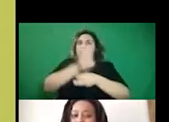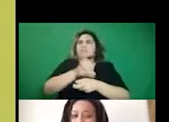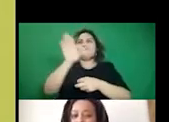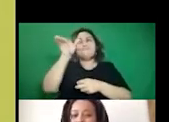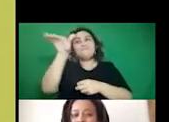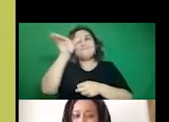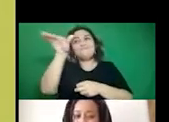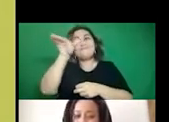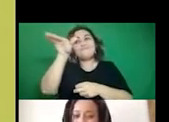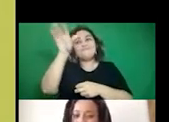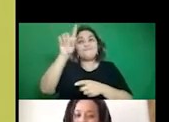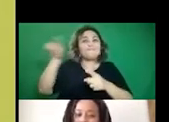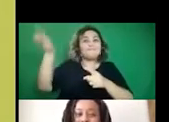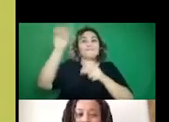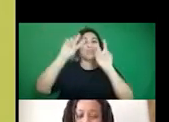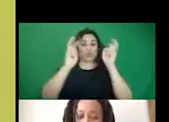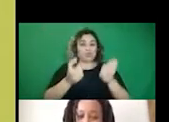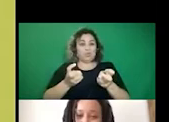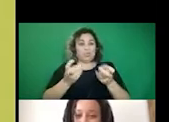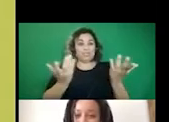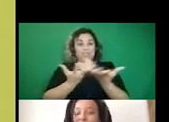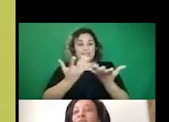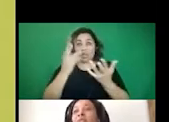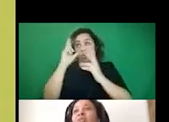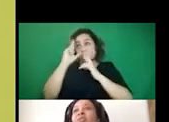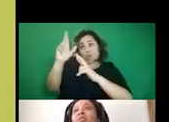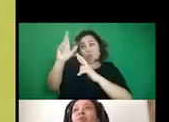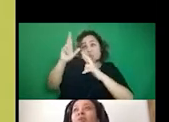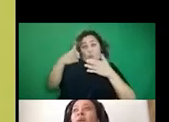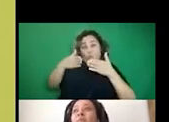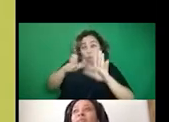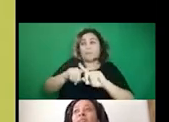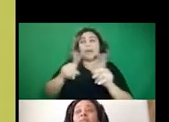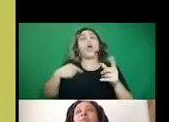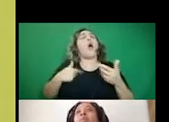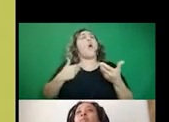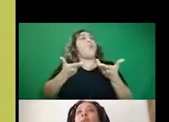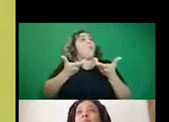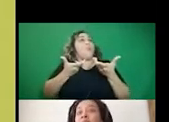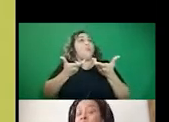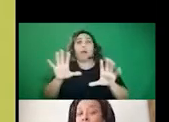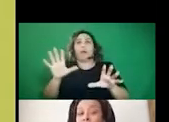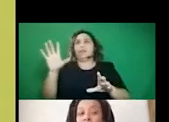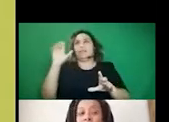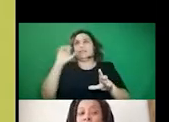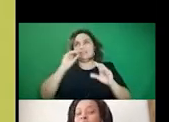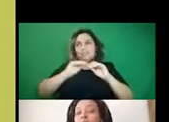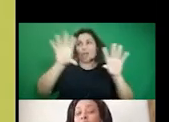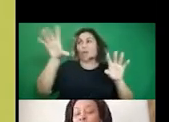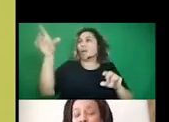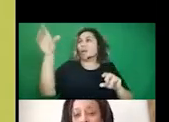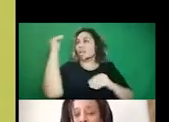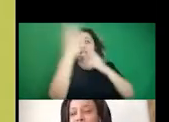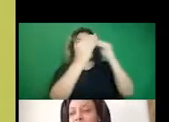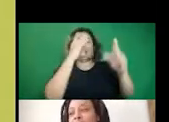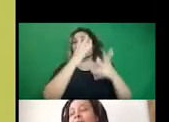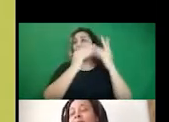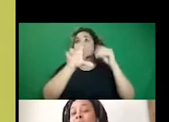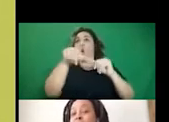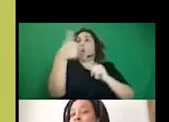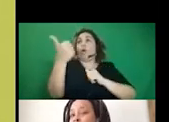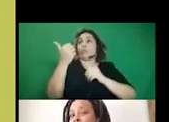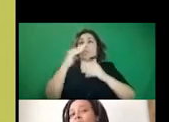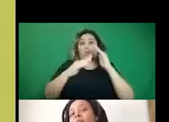broach these topics in a way that's respectful, but also you don't want, you know, to be spreading to other, like, you community members